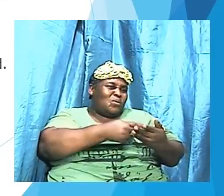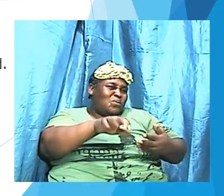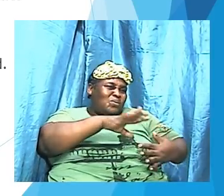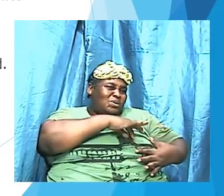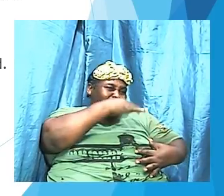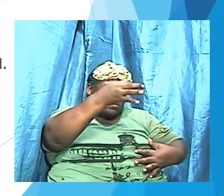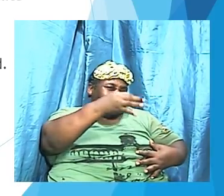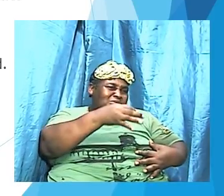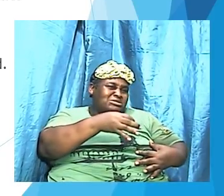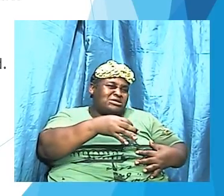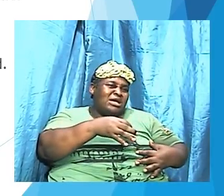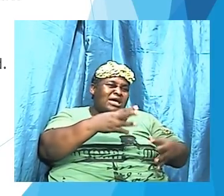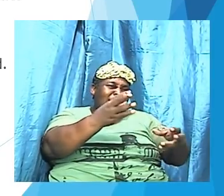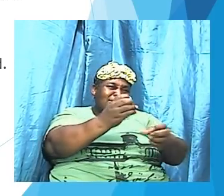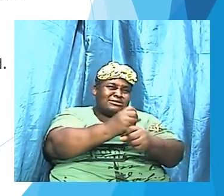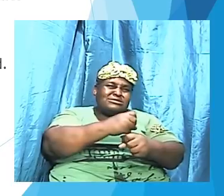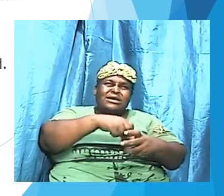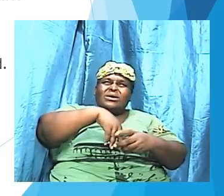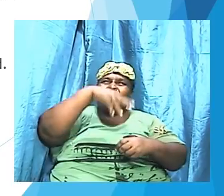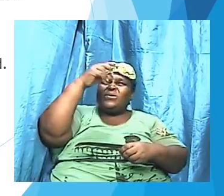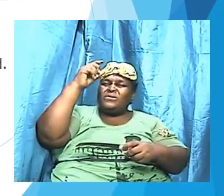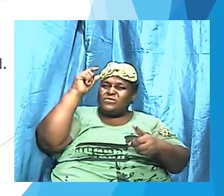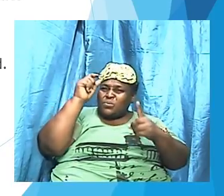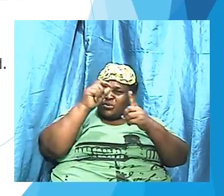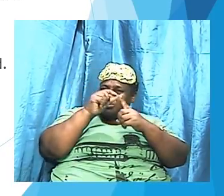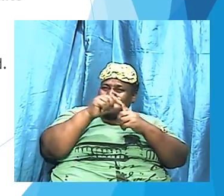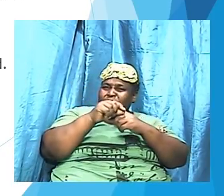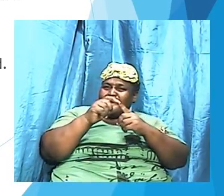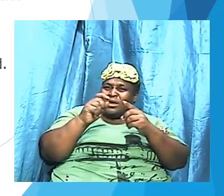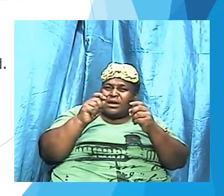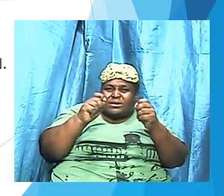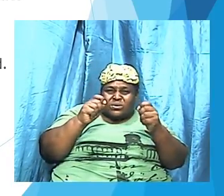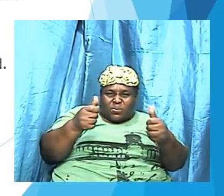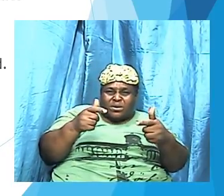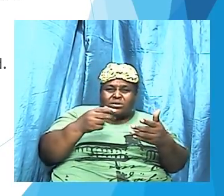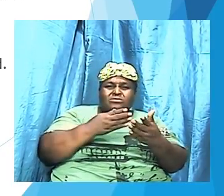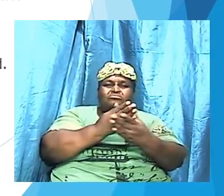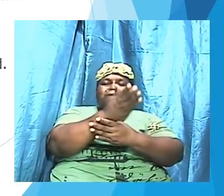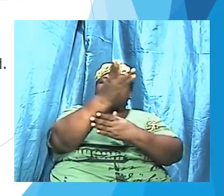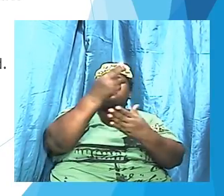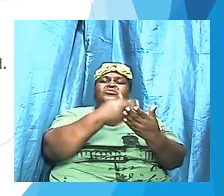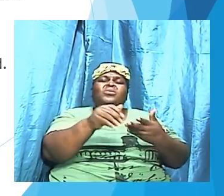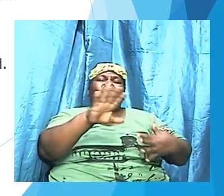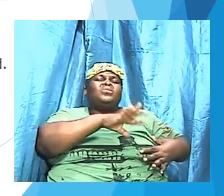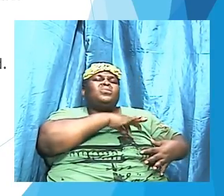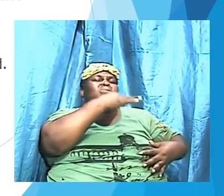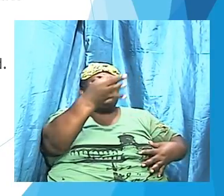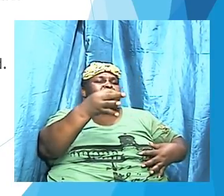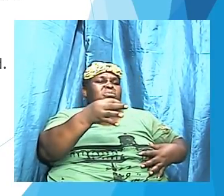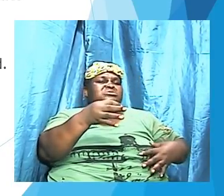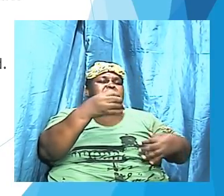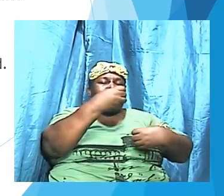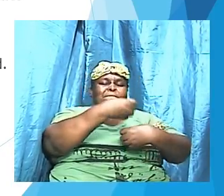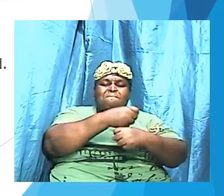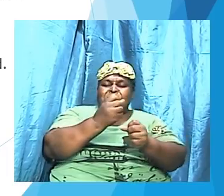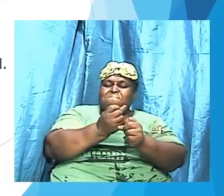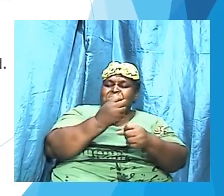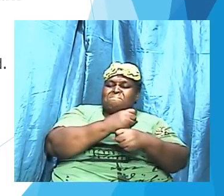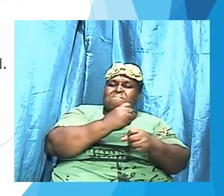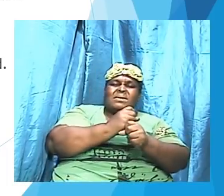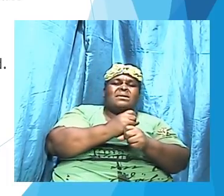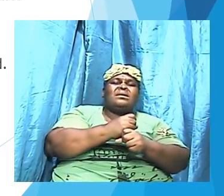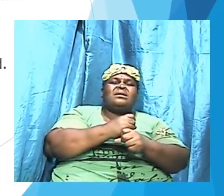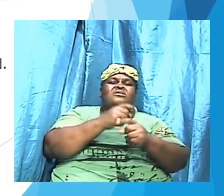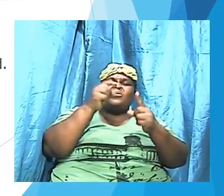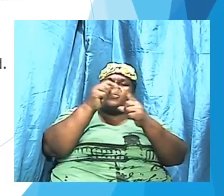that word. And then he quickens through the Holy Ghost that word and allows that to minister to